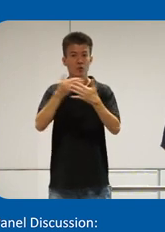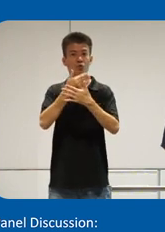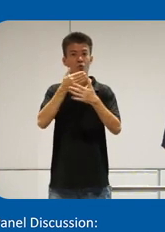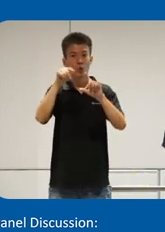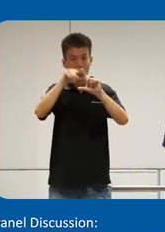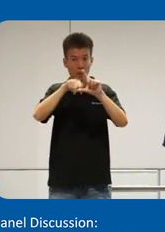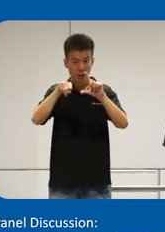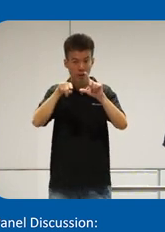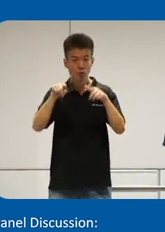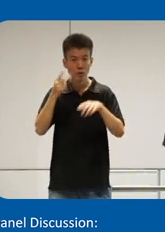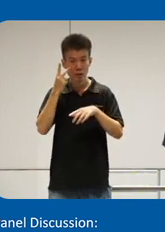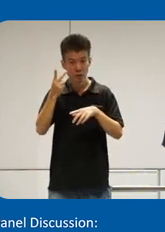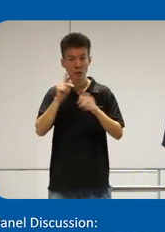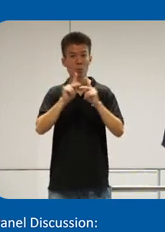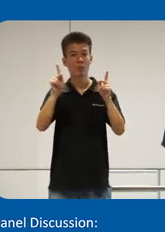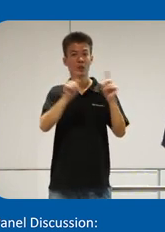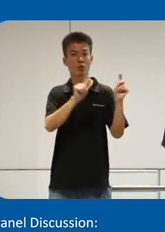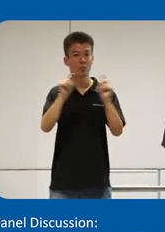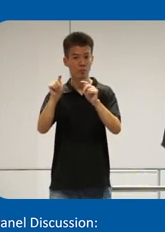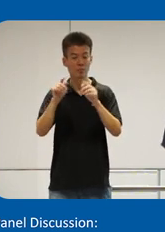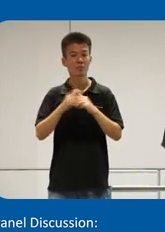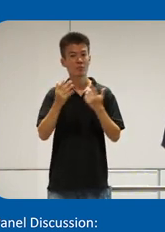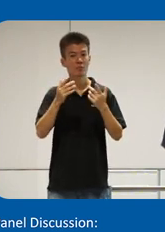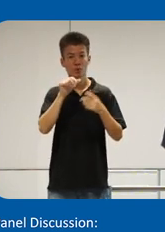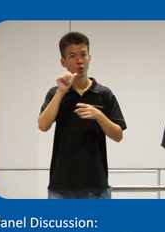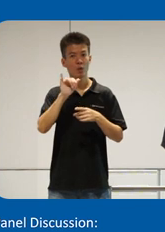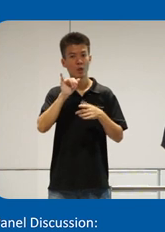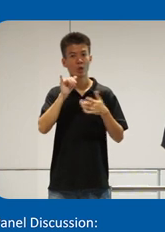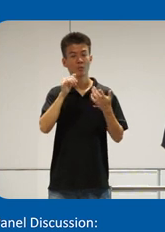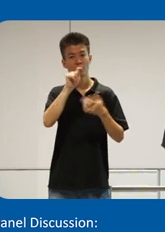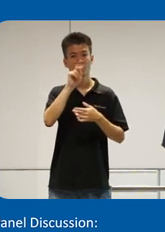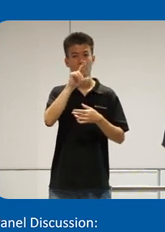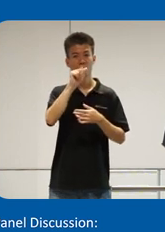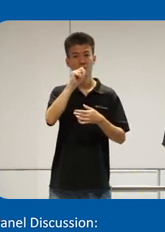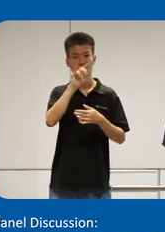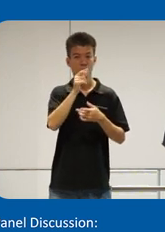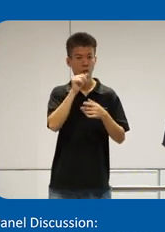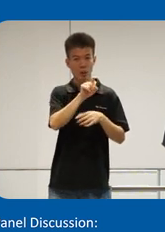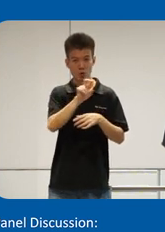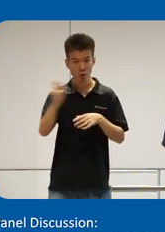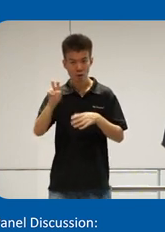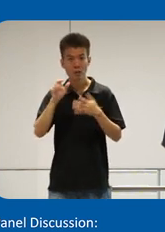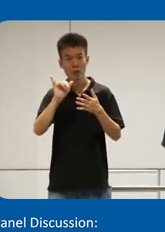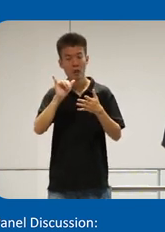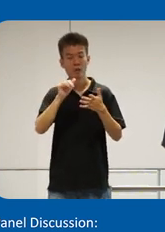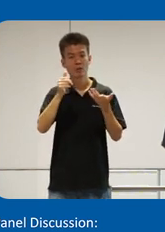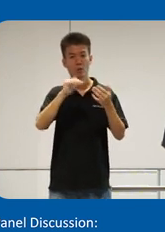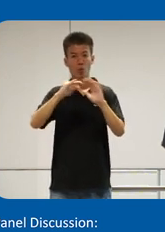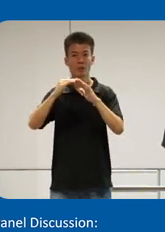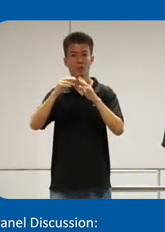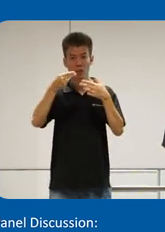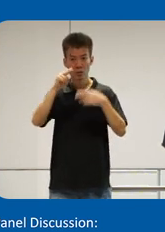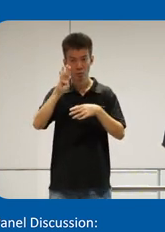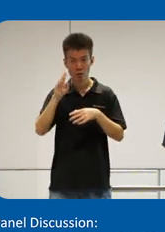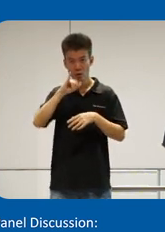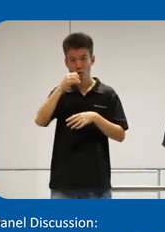right? When we look at public transportation notes, it's no longer a transit. It is, to us, a community hub. And I think